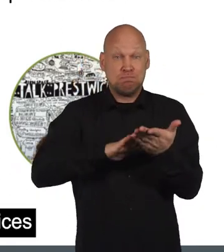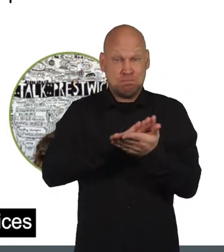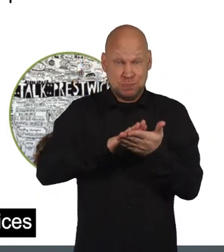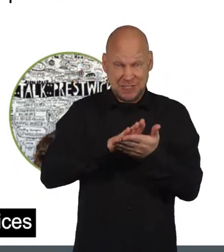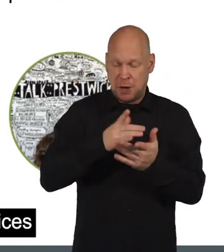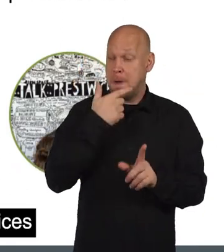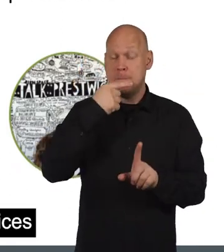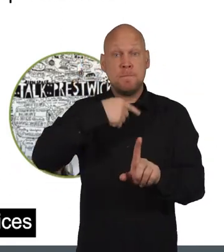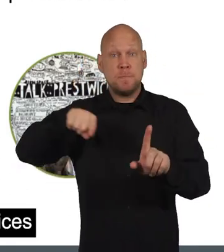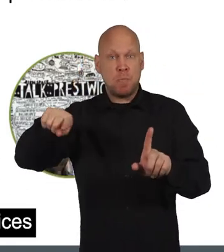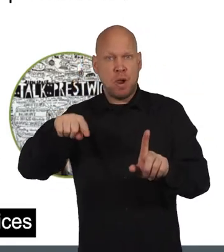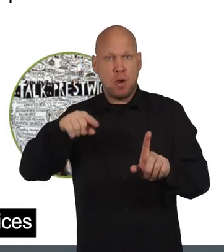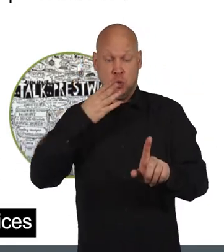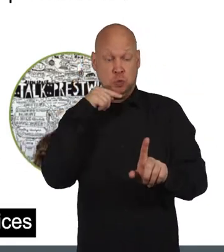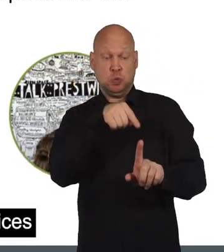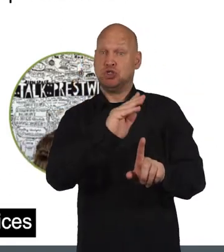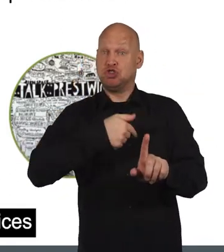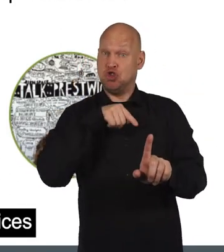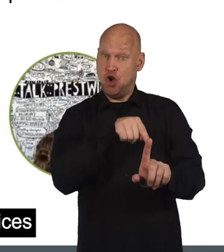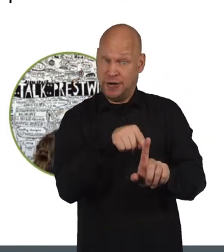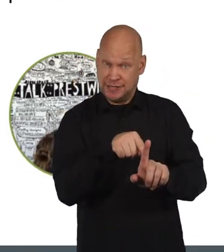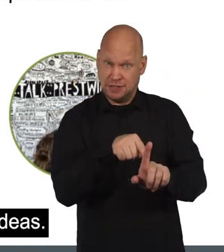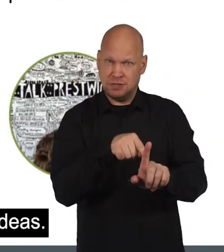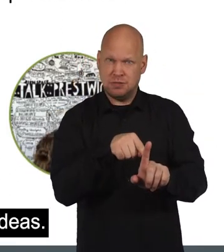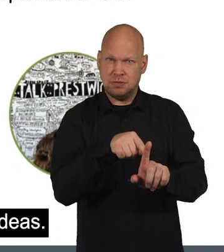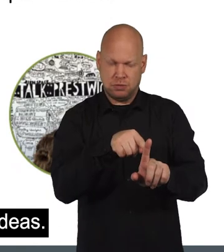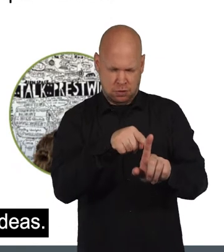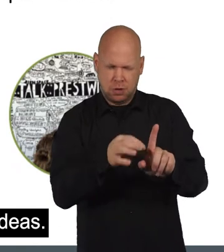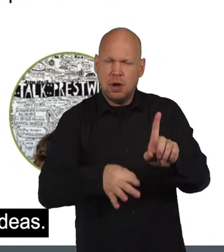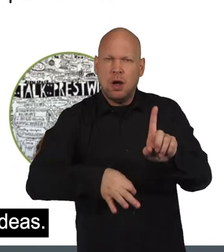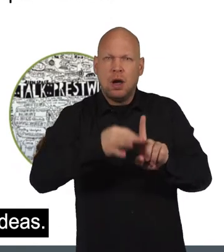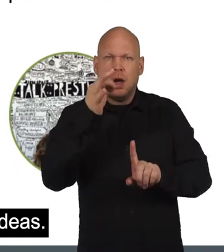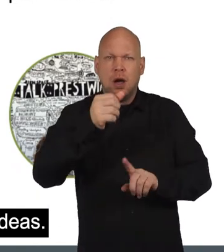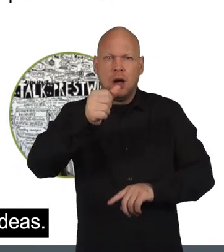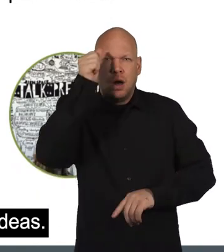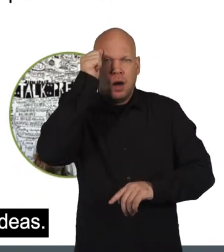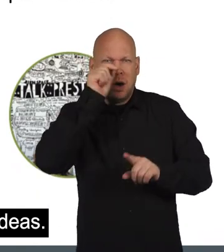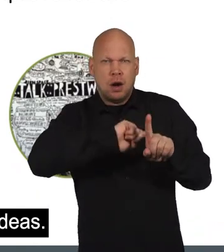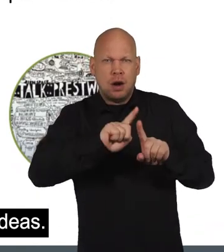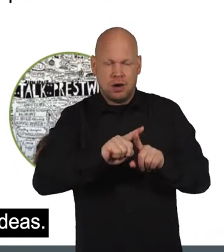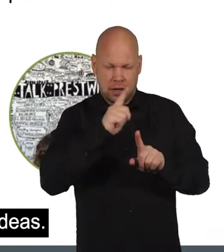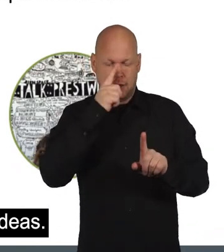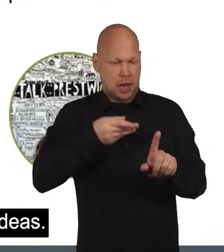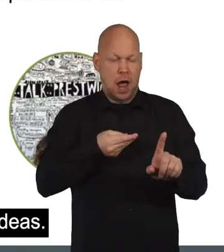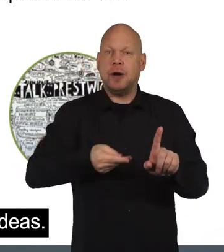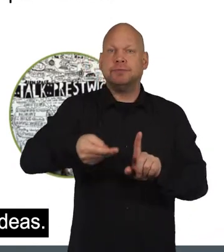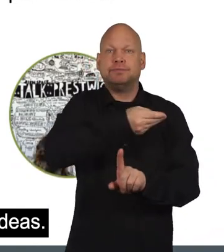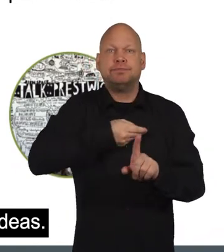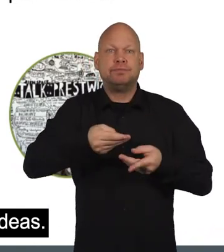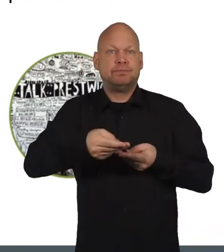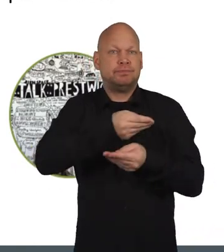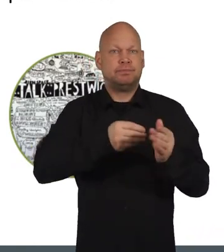that people who use services have important knowledge, experience and ideas.